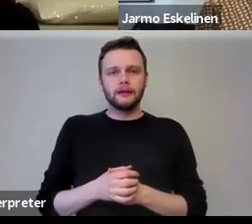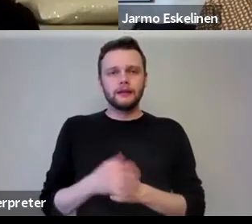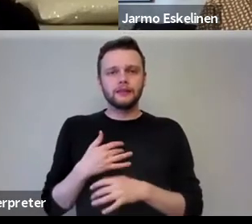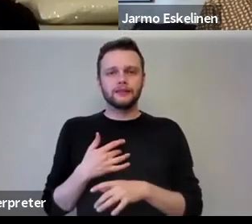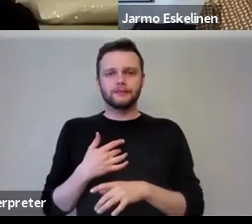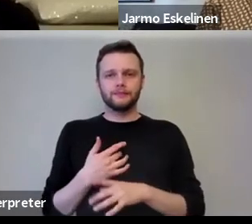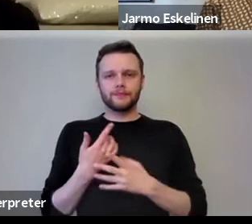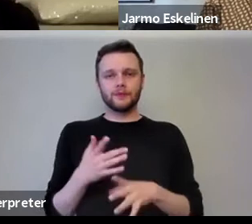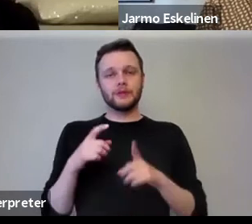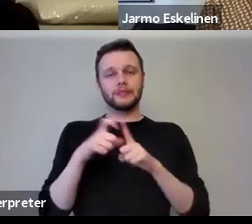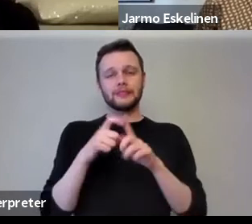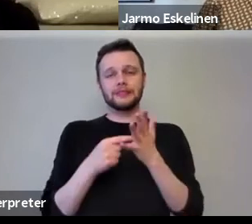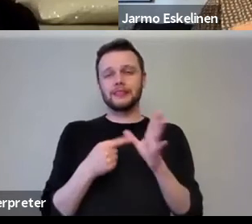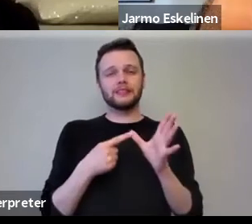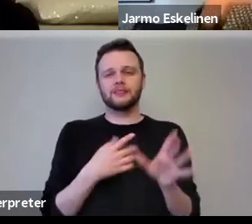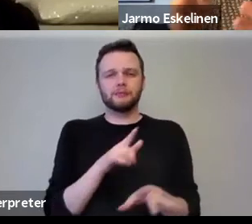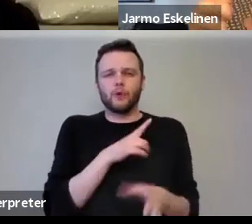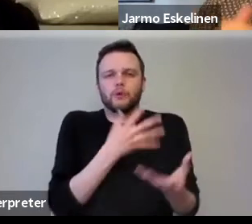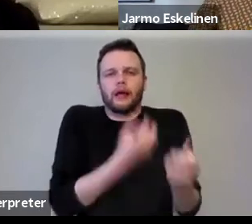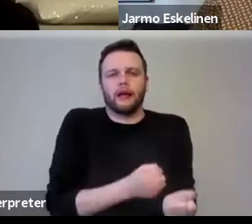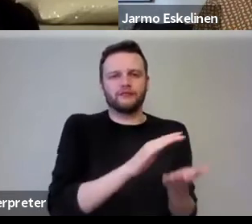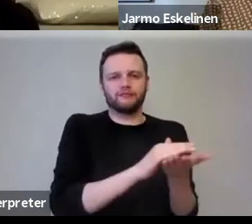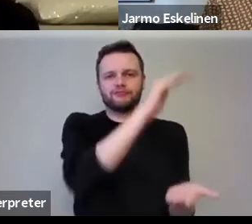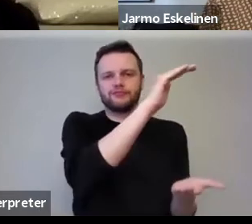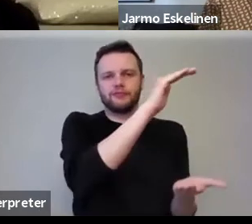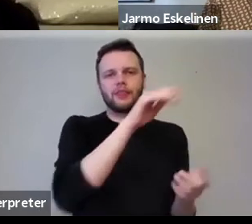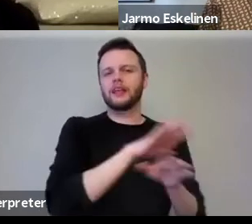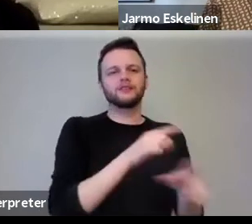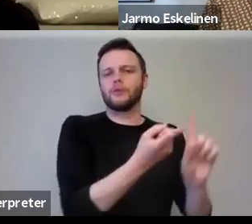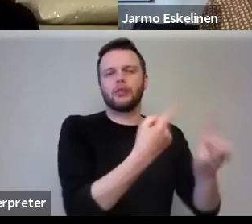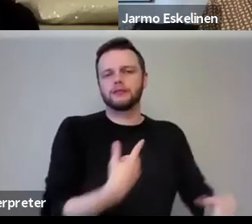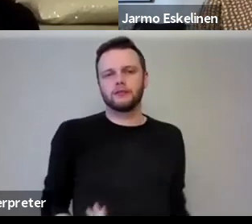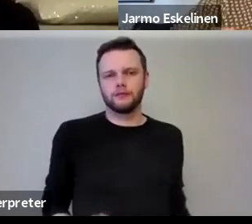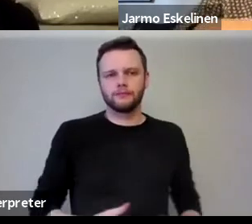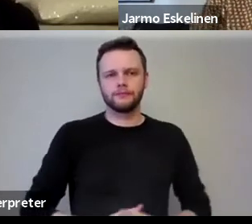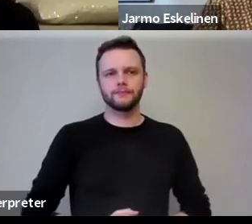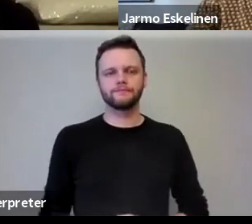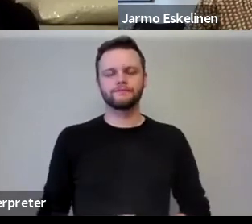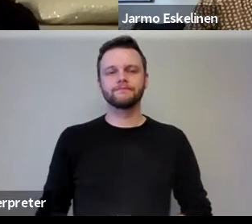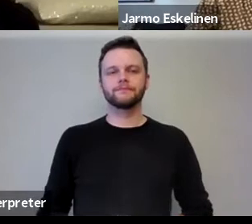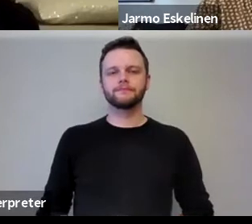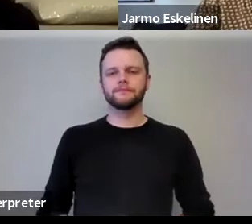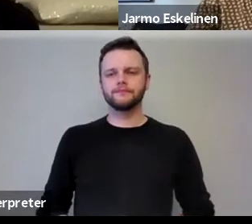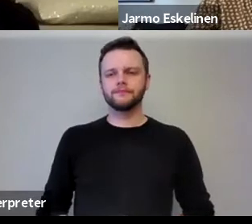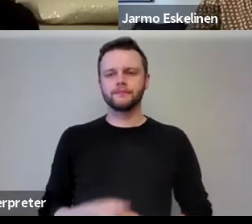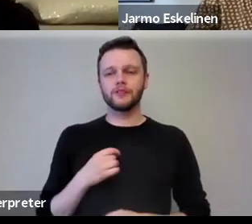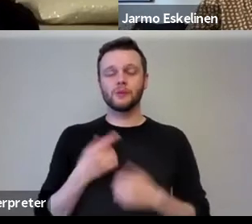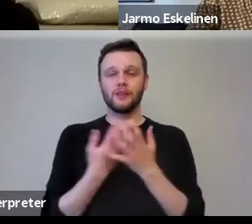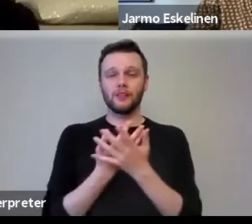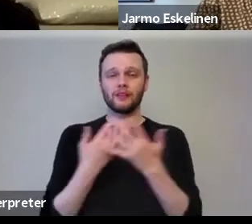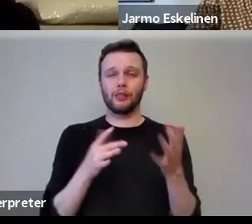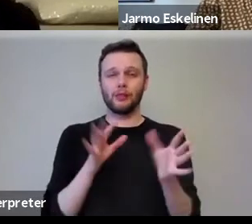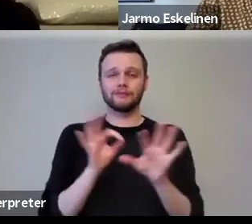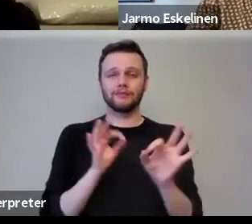data for the sake of it isn't the answer here. Yeah. So there's a lot to pick up on this